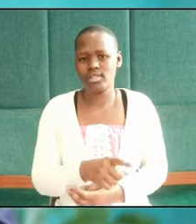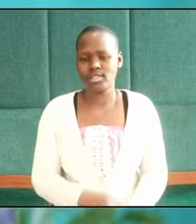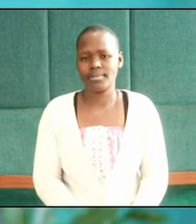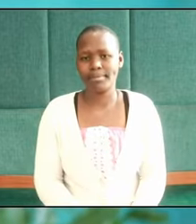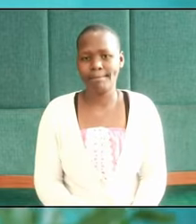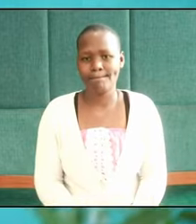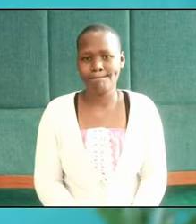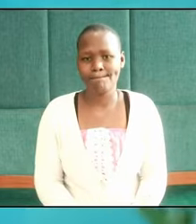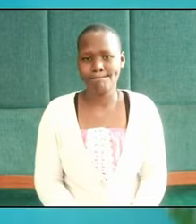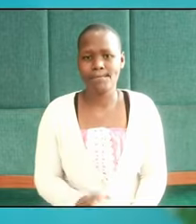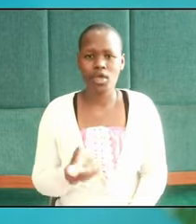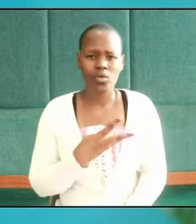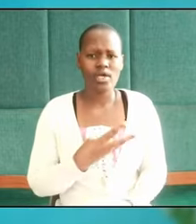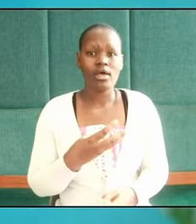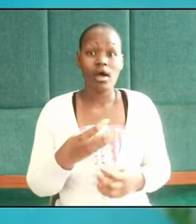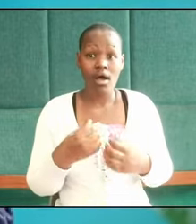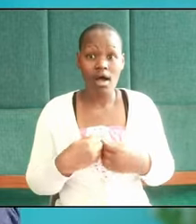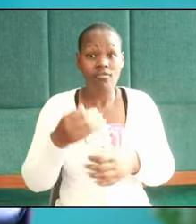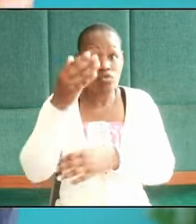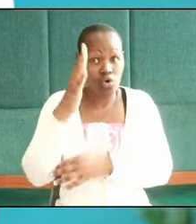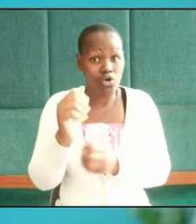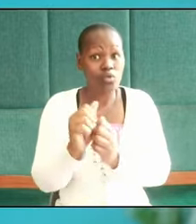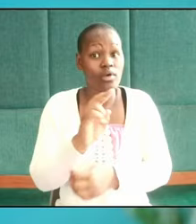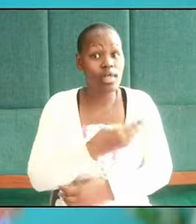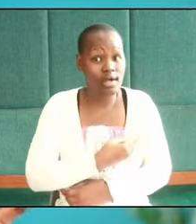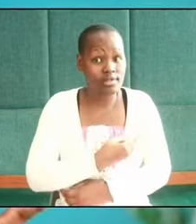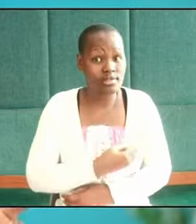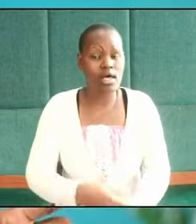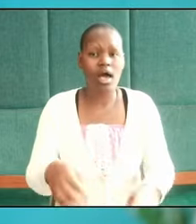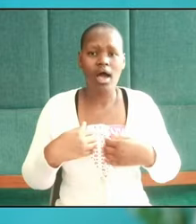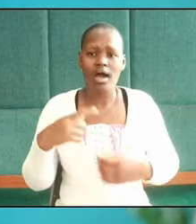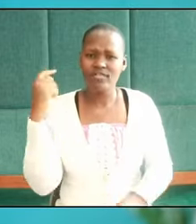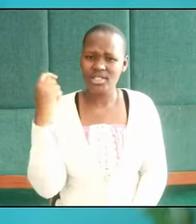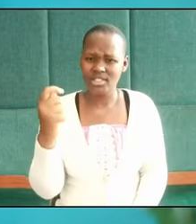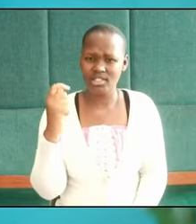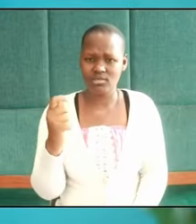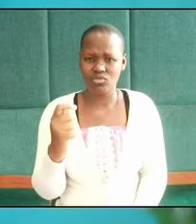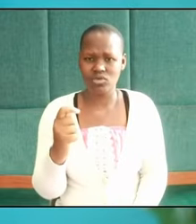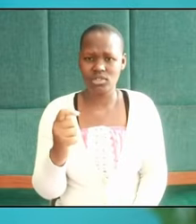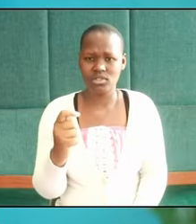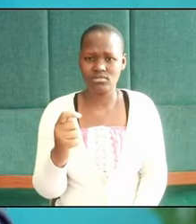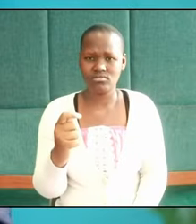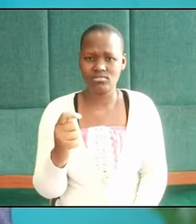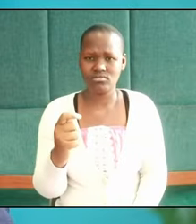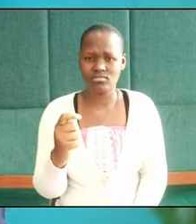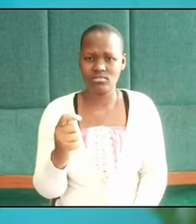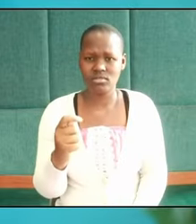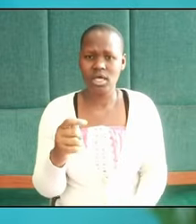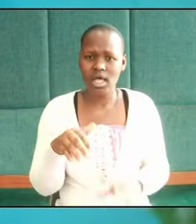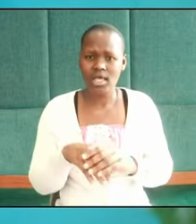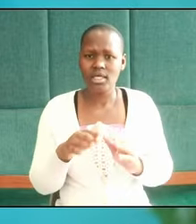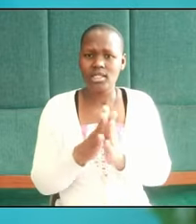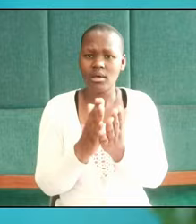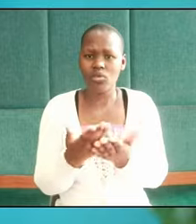We have God with us and we have the testimony such as we read in the